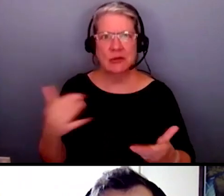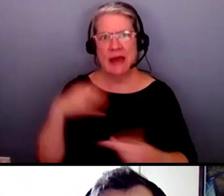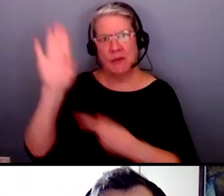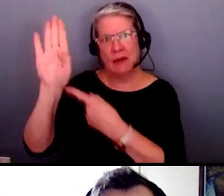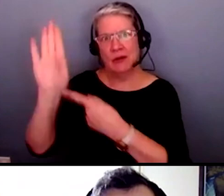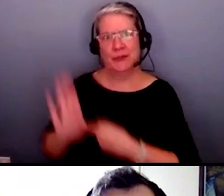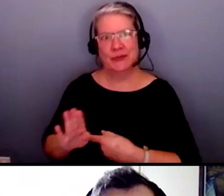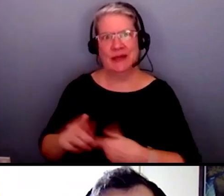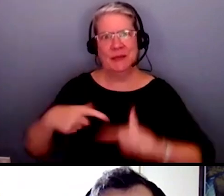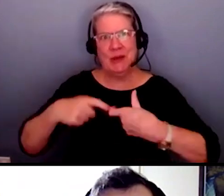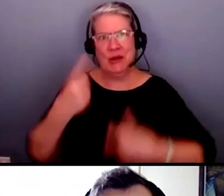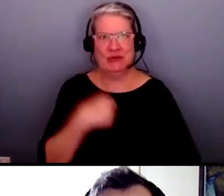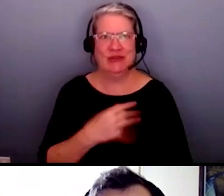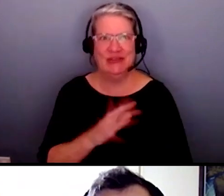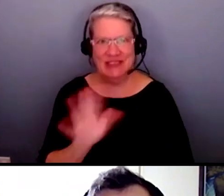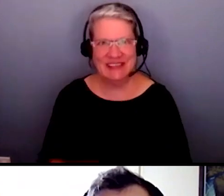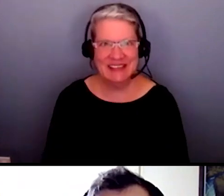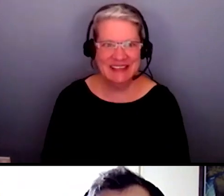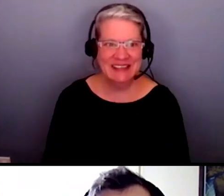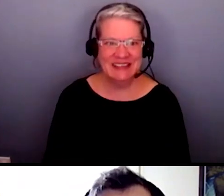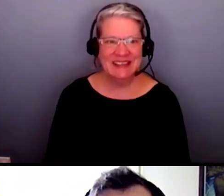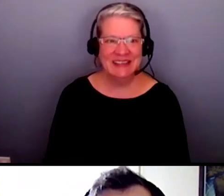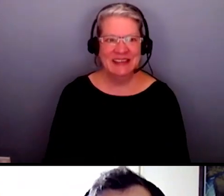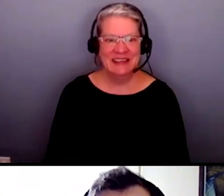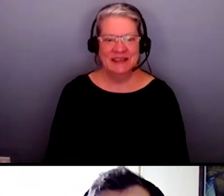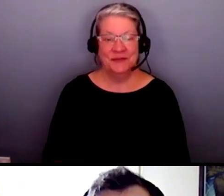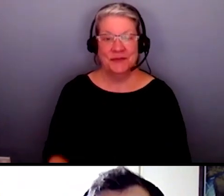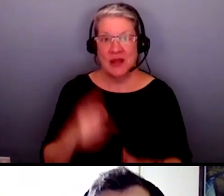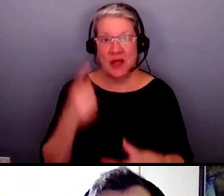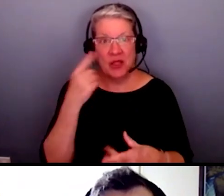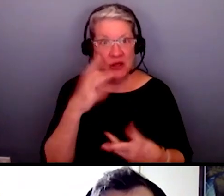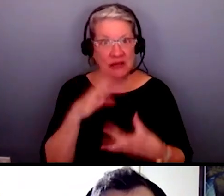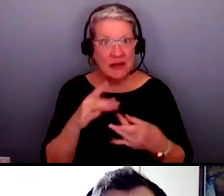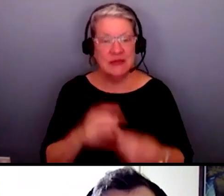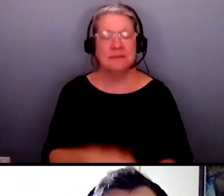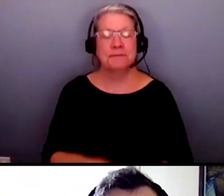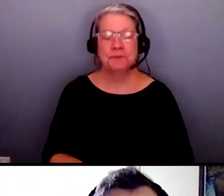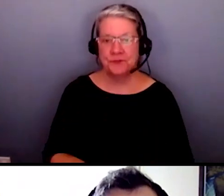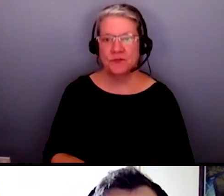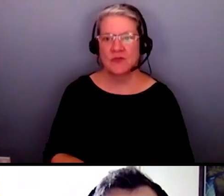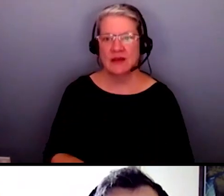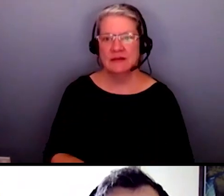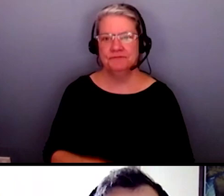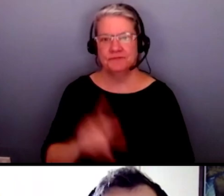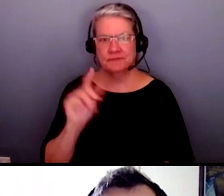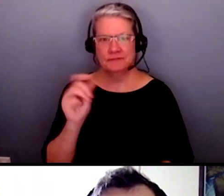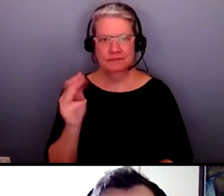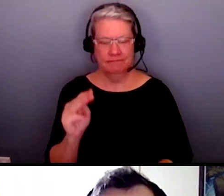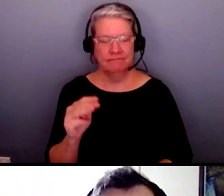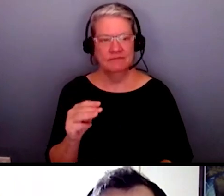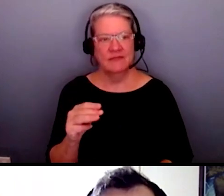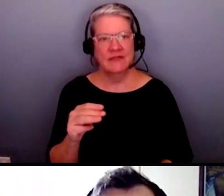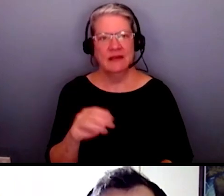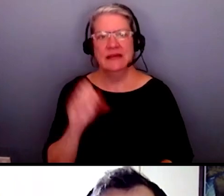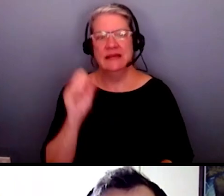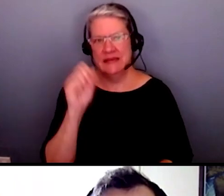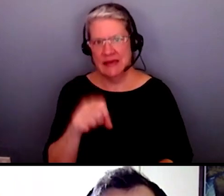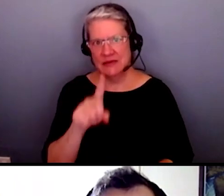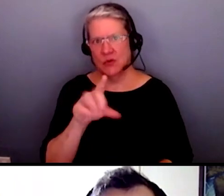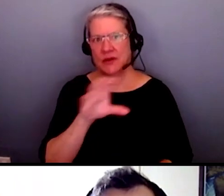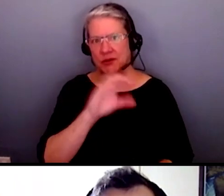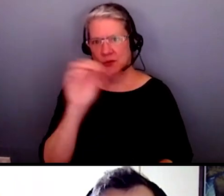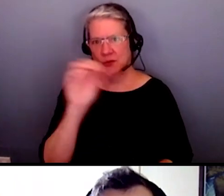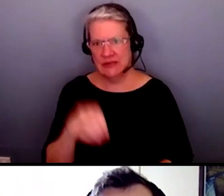and pause there for any thoughts or comments dr youssef i wanted to say a couple things first of all 100 the hidden